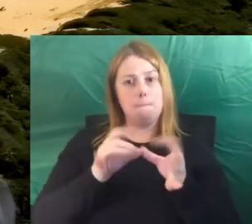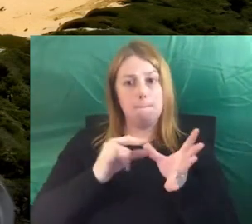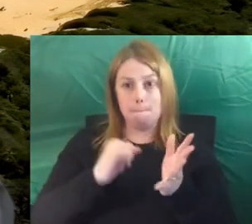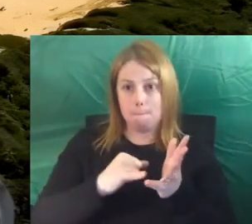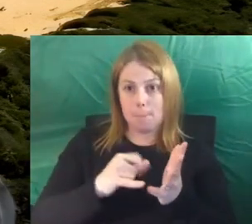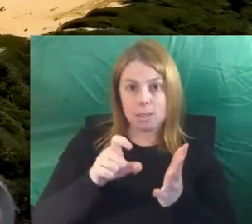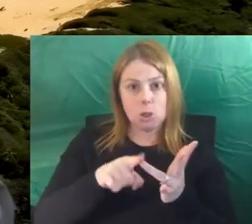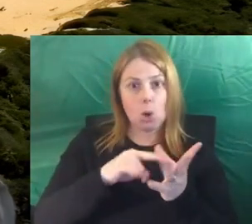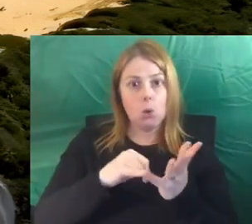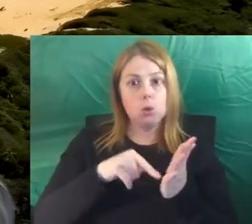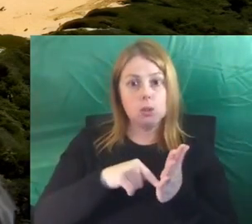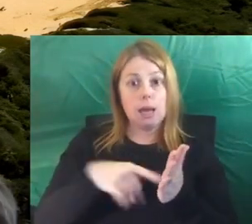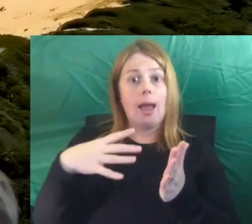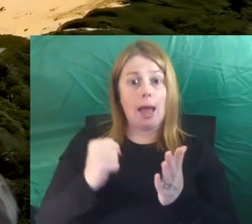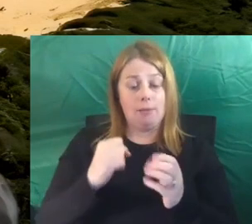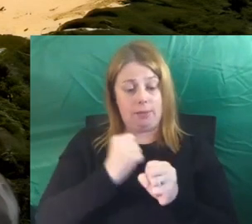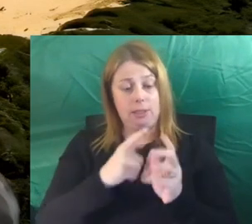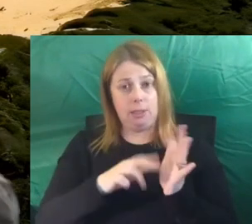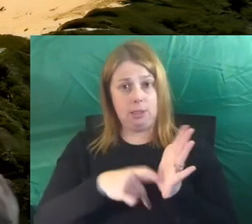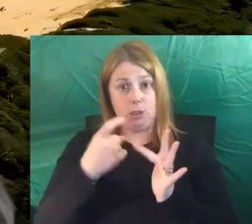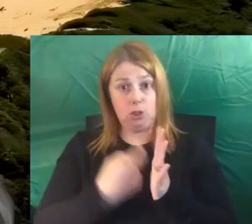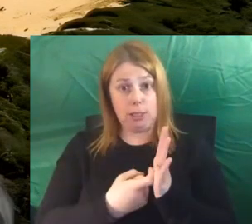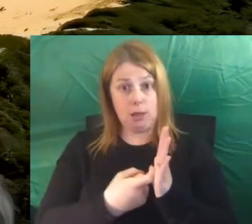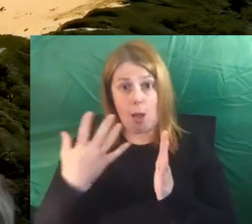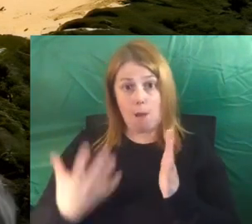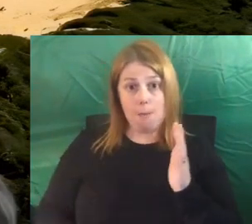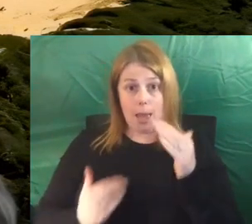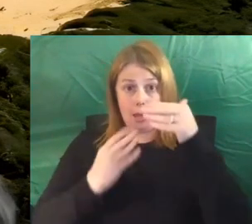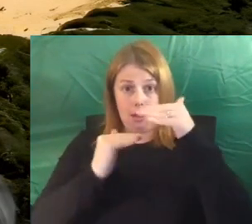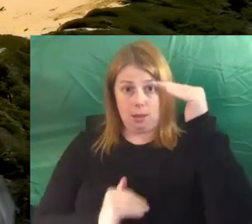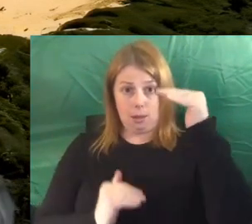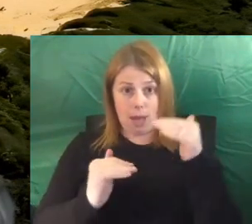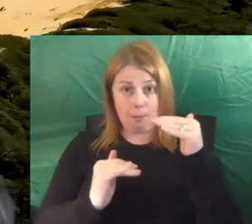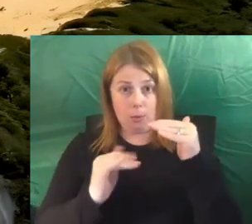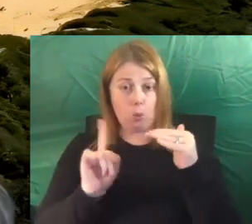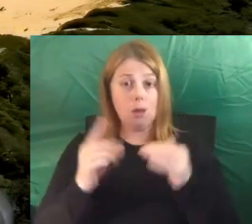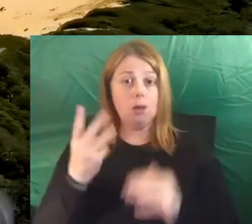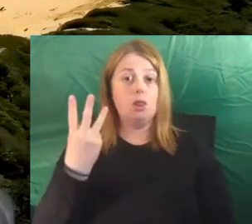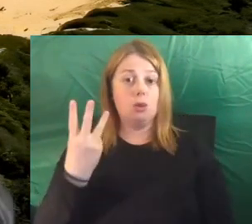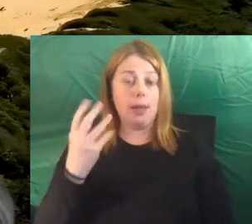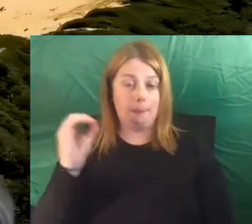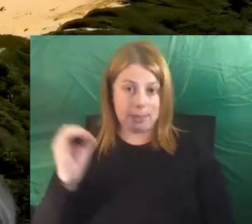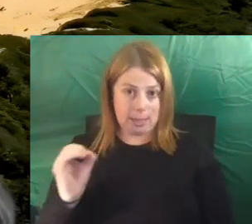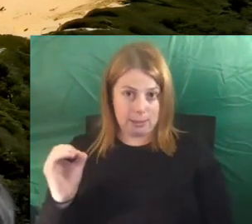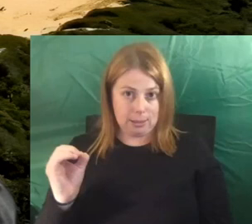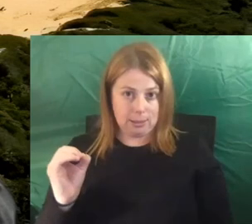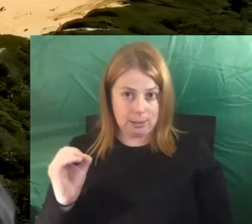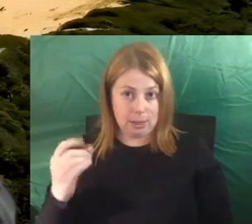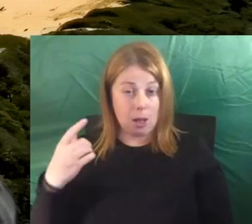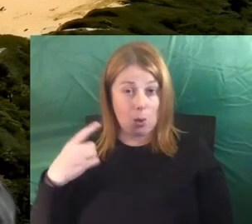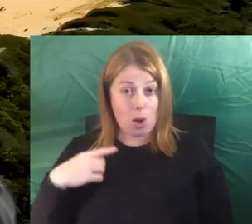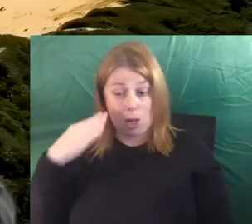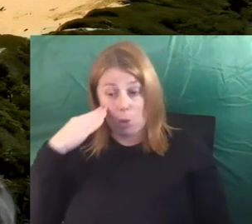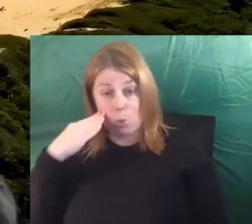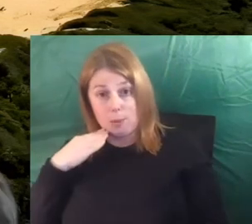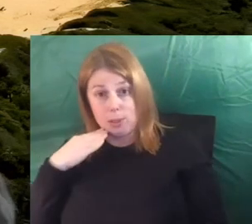gap of around about 3%. The only reason why we have that gender pay gap is because women are women and men